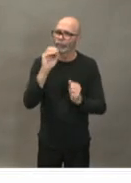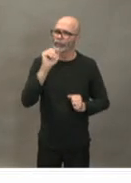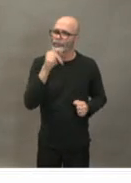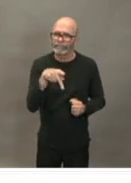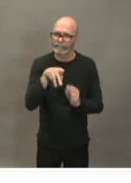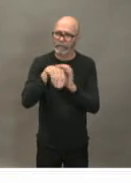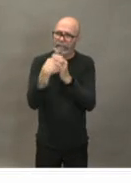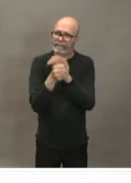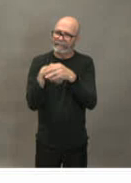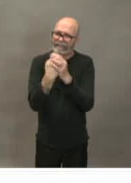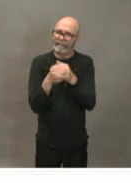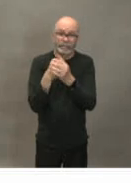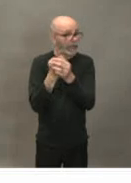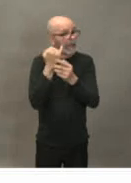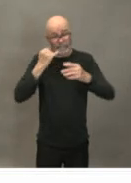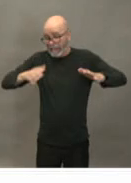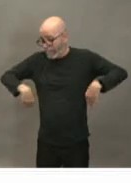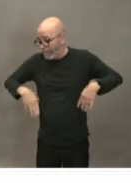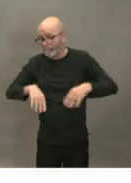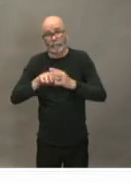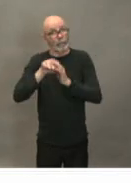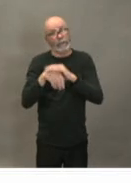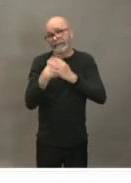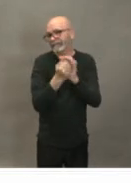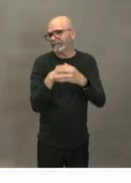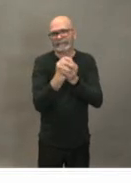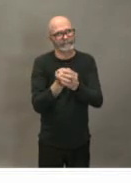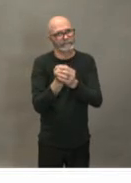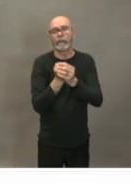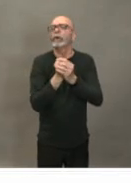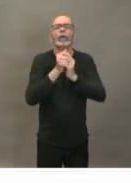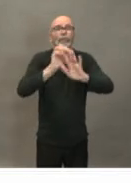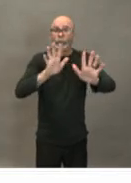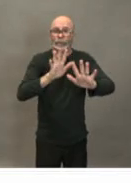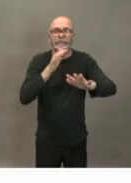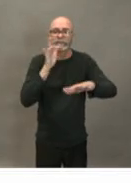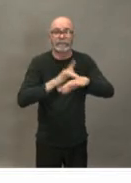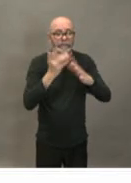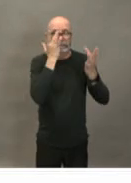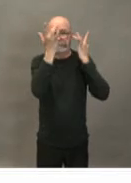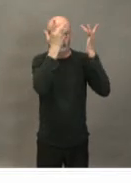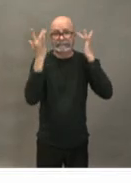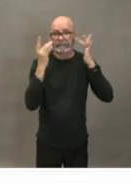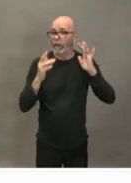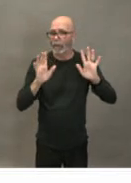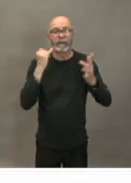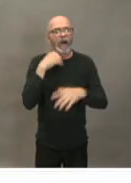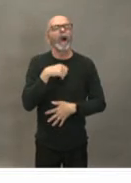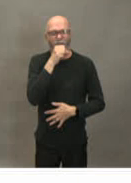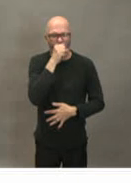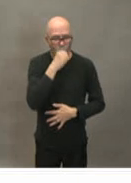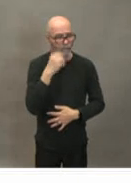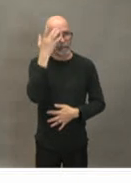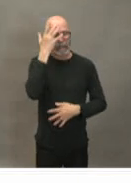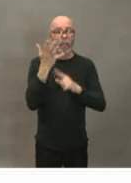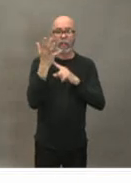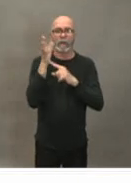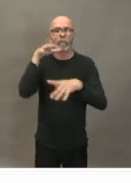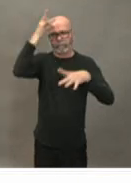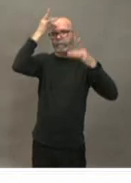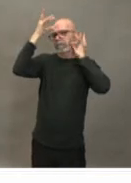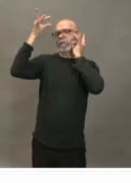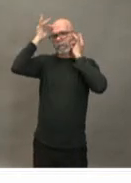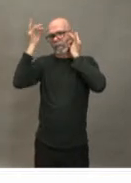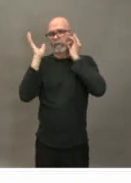washed before I put my hands to my face those are all really they sound basic but they're really important and they actually work the evidence would show